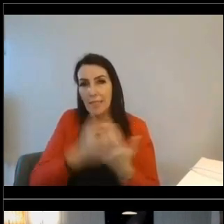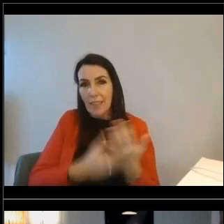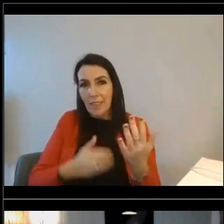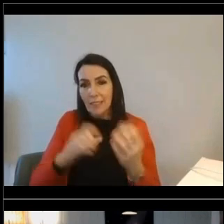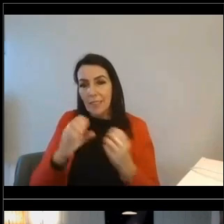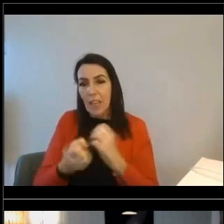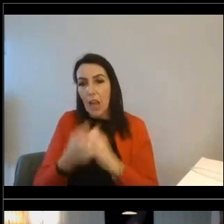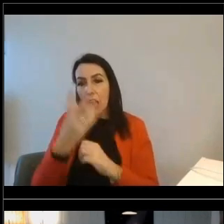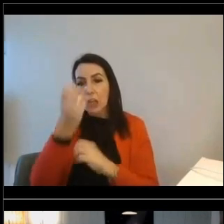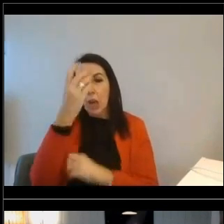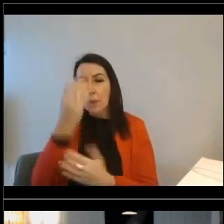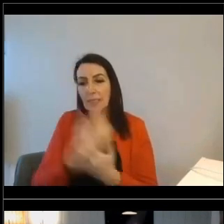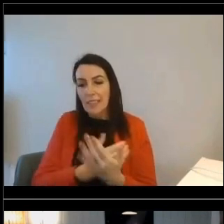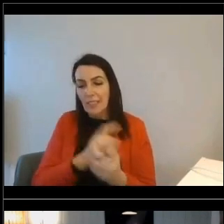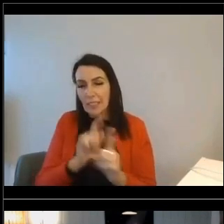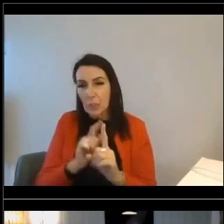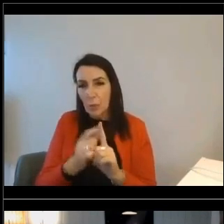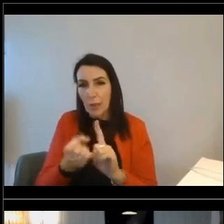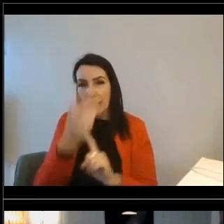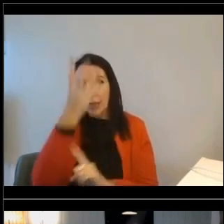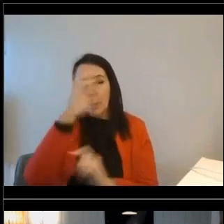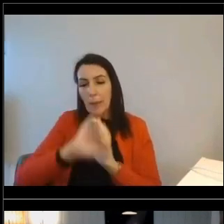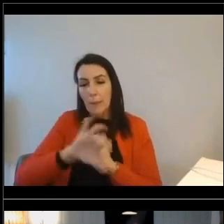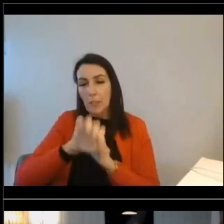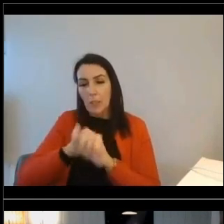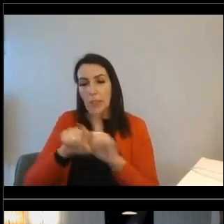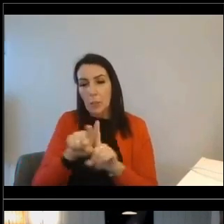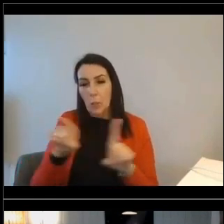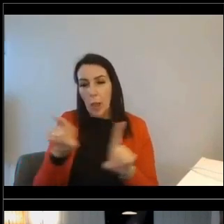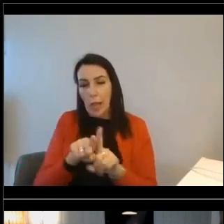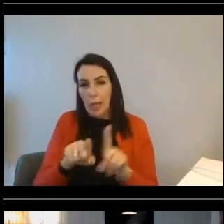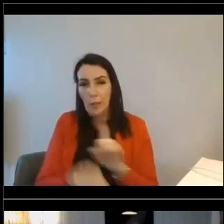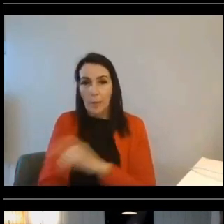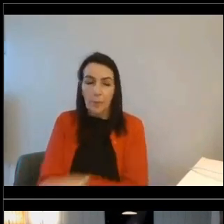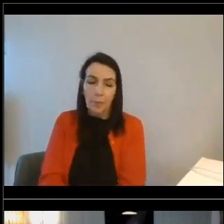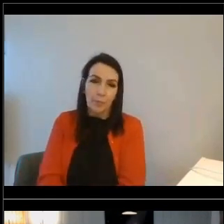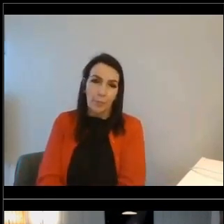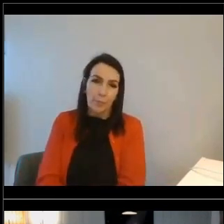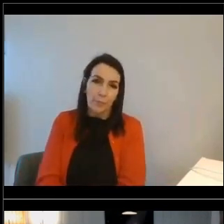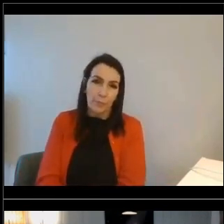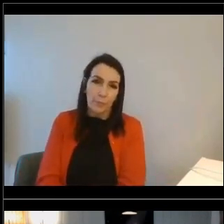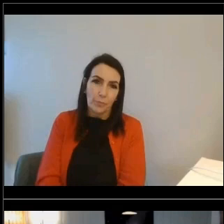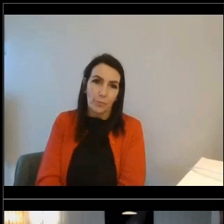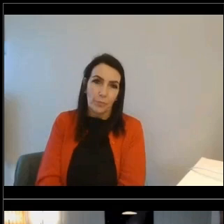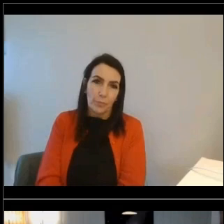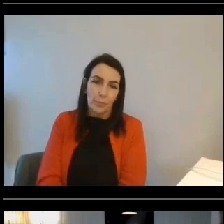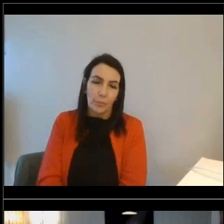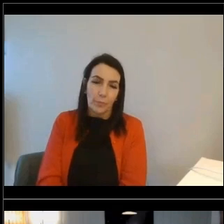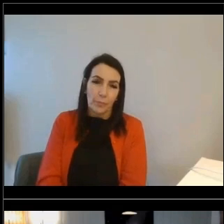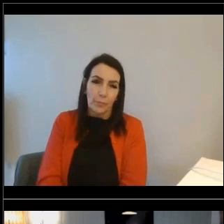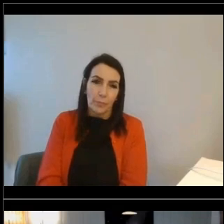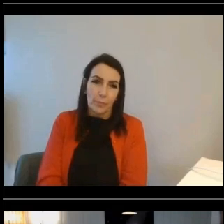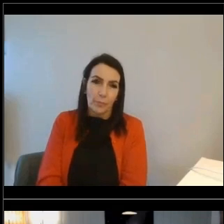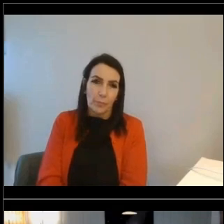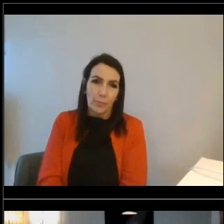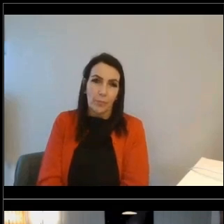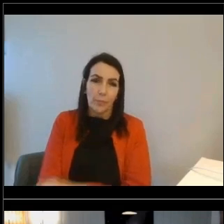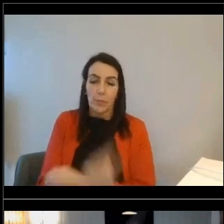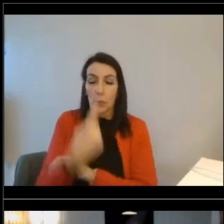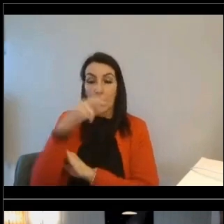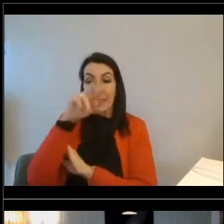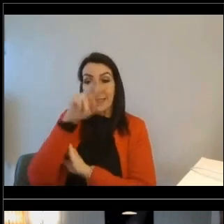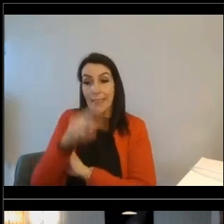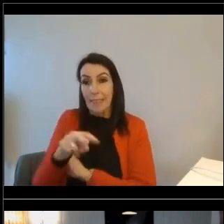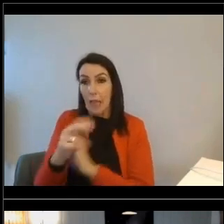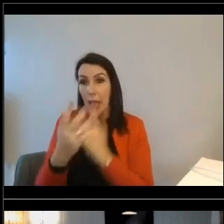really important. Carbon emissions will become more and more part of the conversation. Sorry, scroll a bit quickly there. But you can see there's a lot of